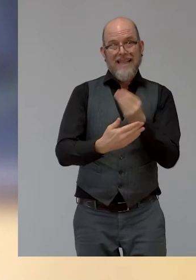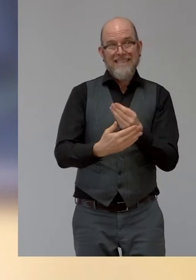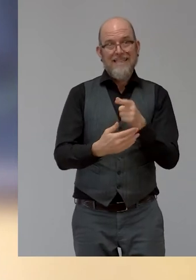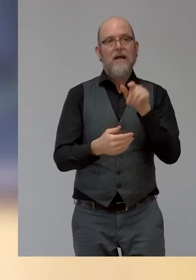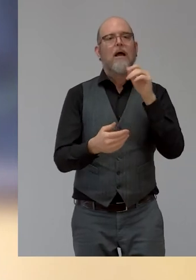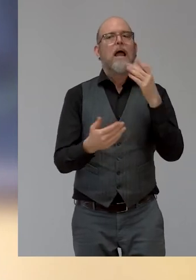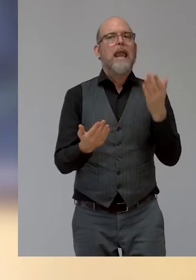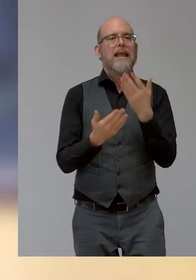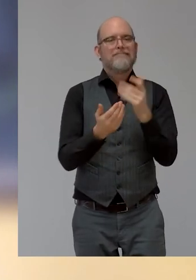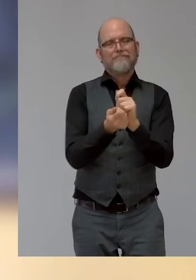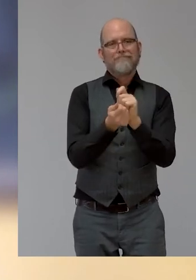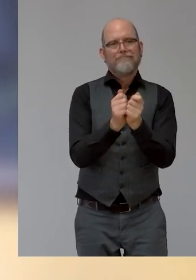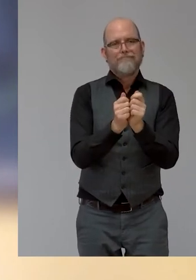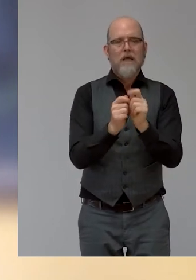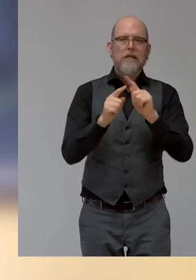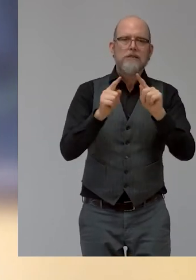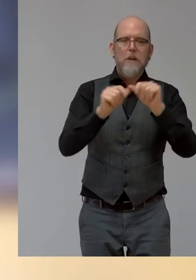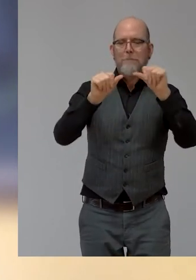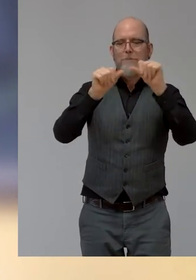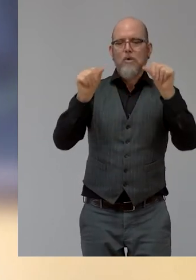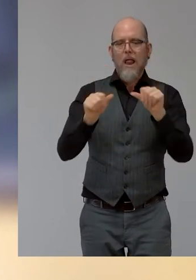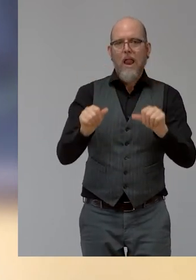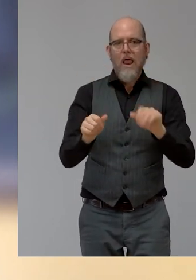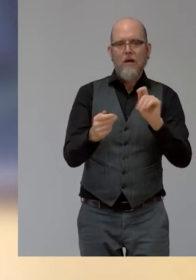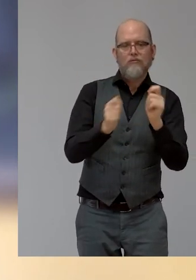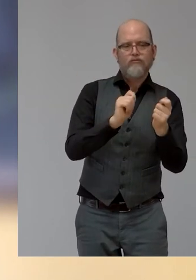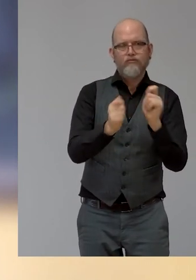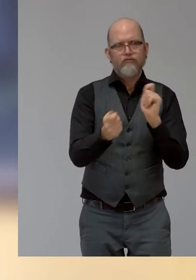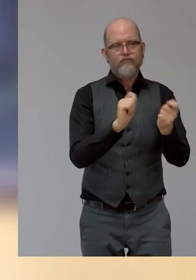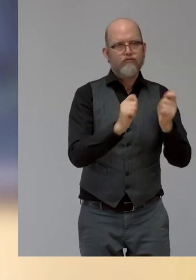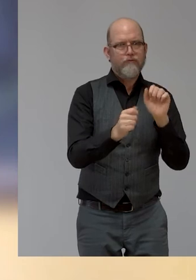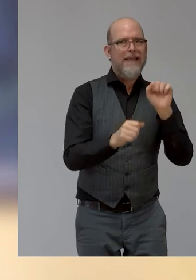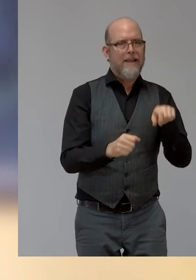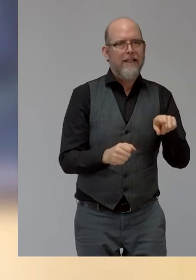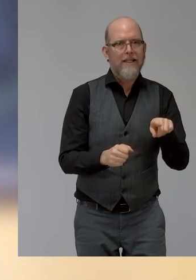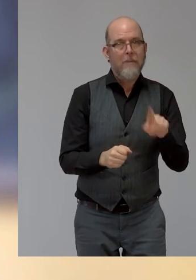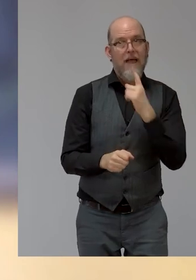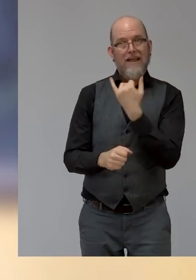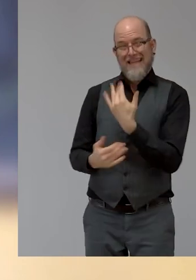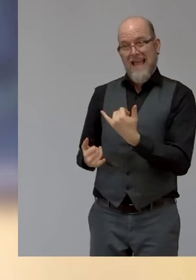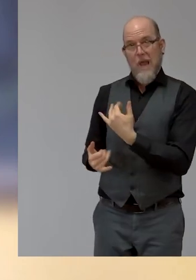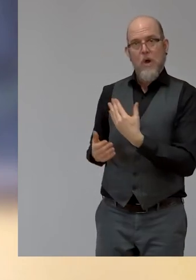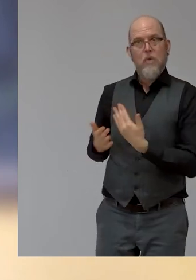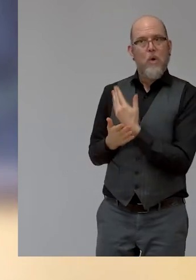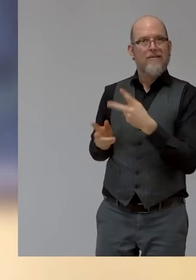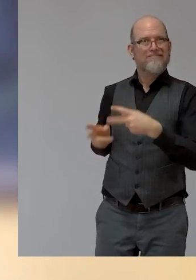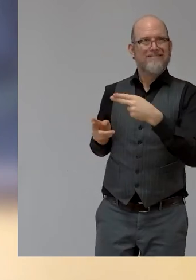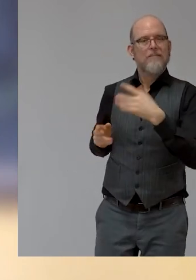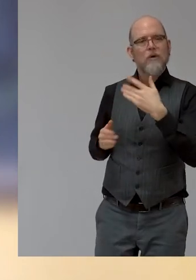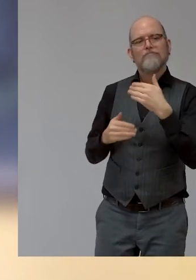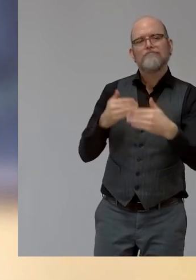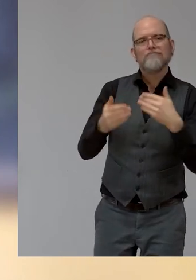make multiple designs. You can, and there's a much greater margin of failure here because you can fail and make another prototype